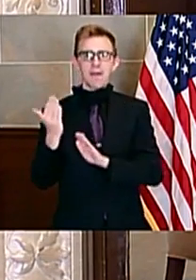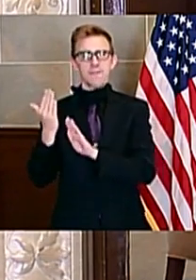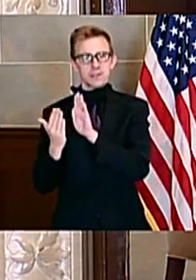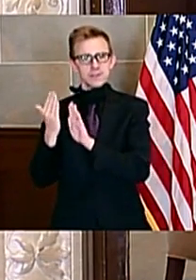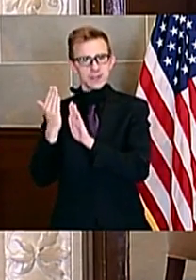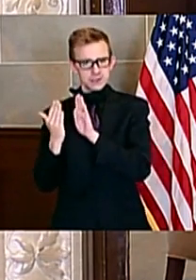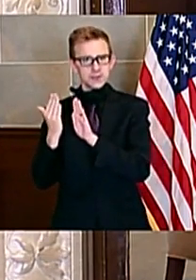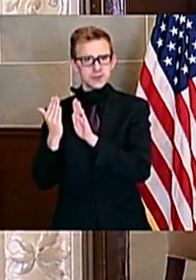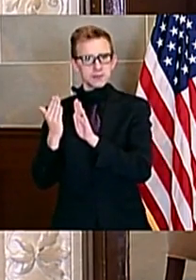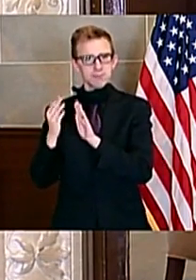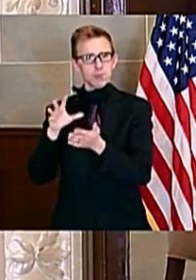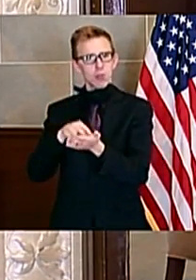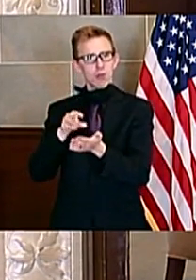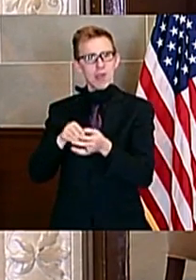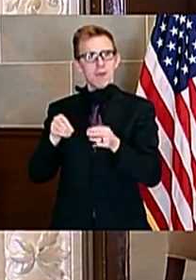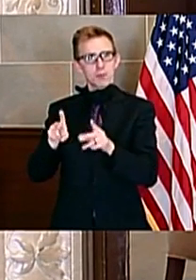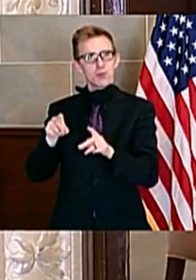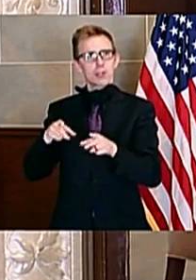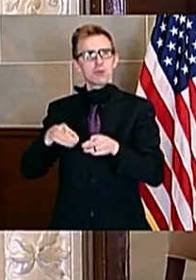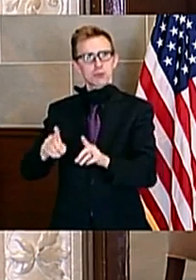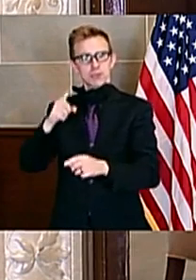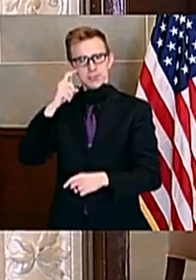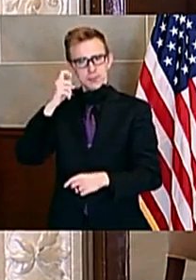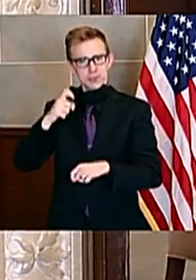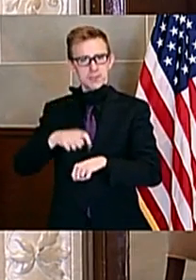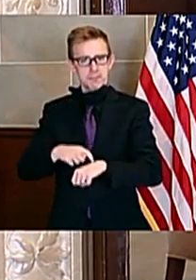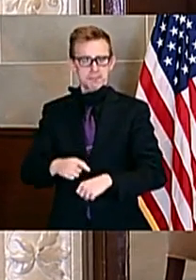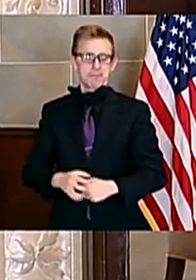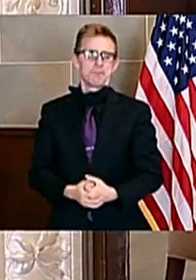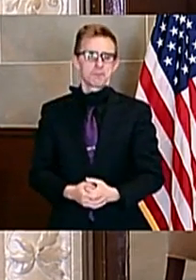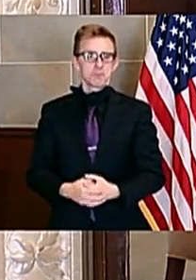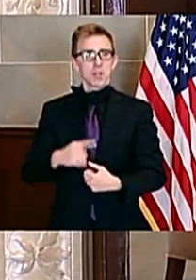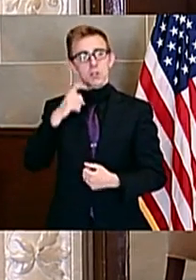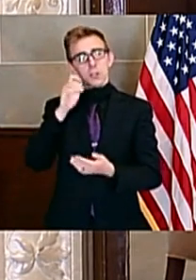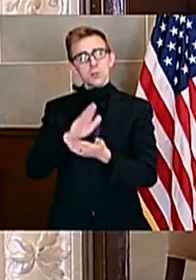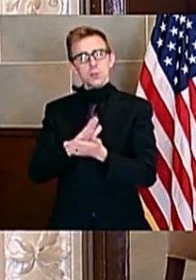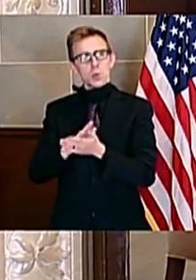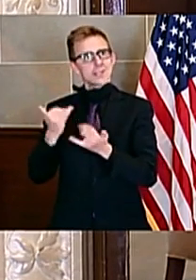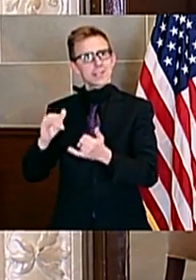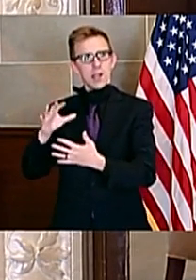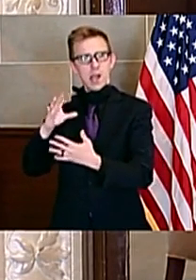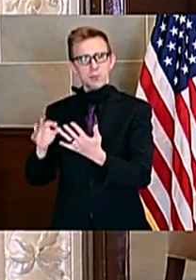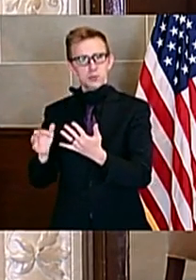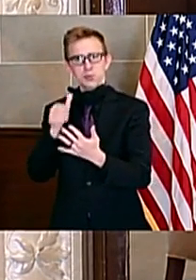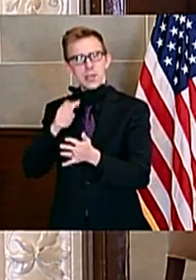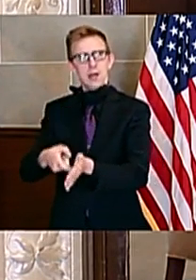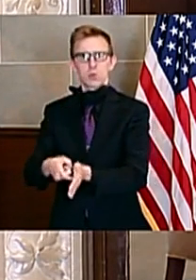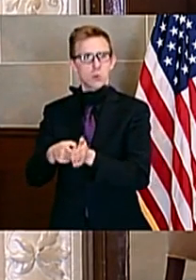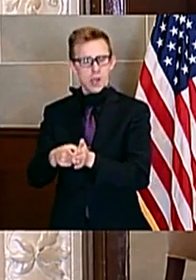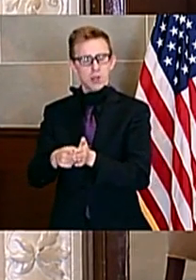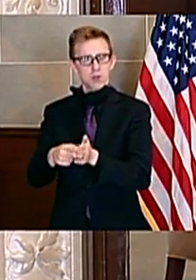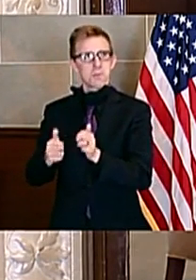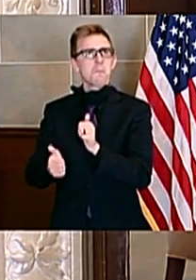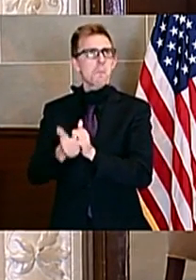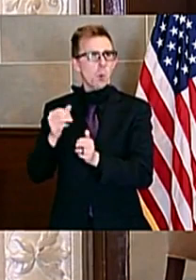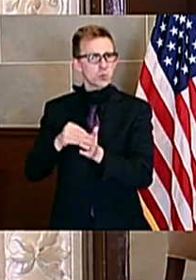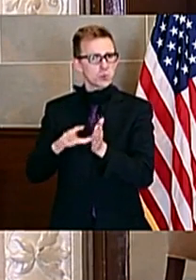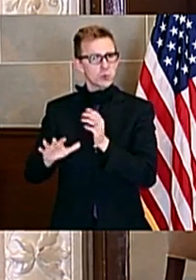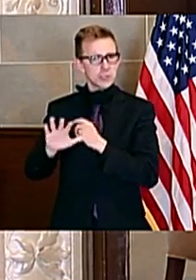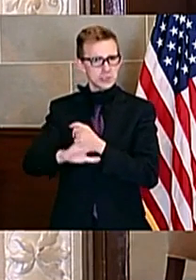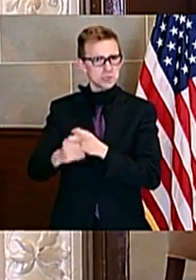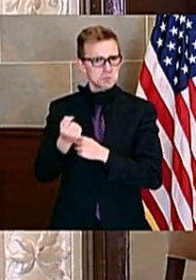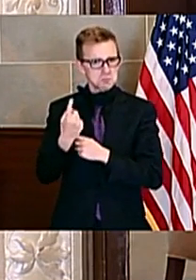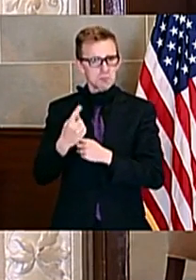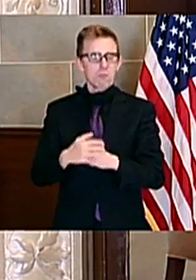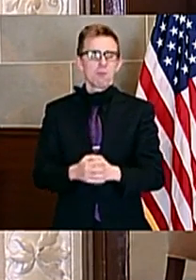-face summer learning opportunities. While summer school remains optional for most of our students, this may be